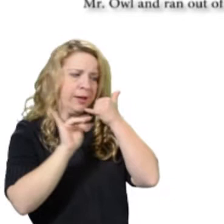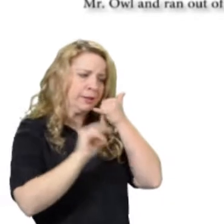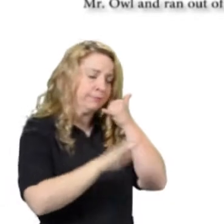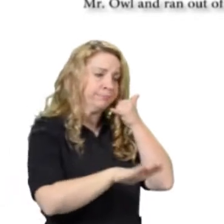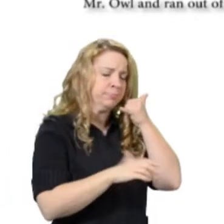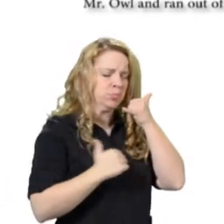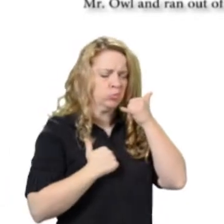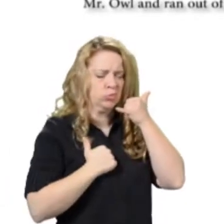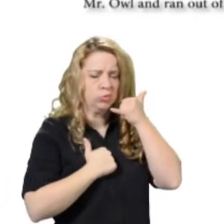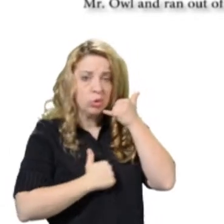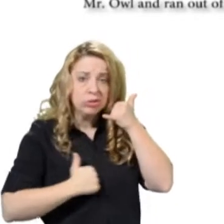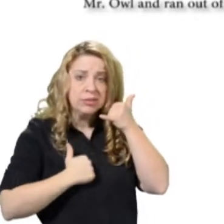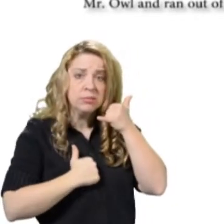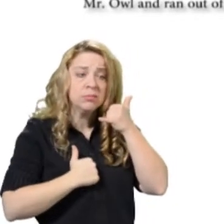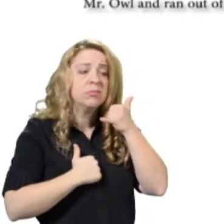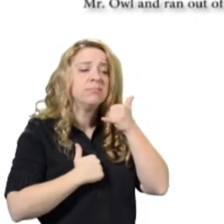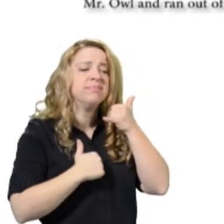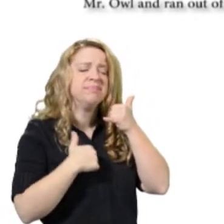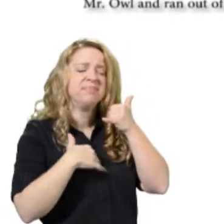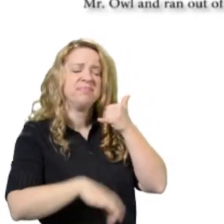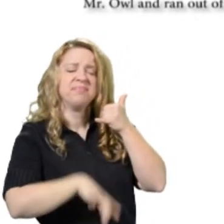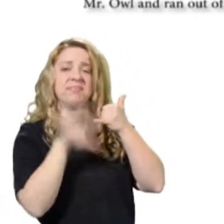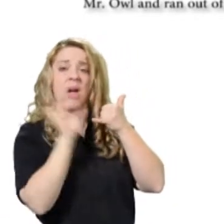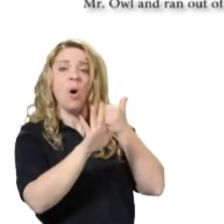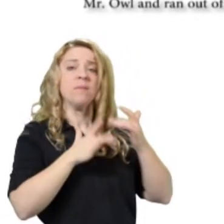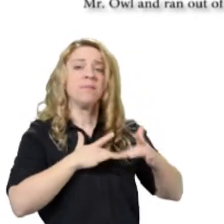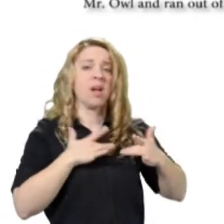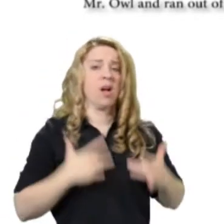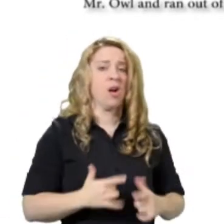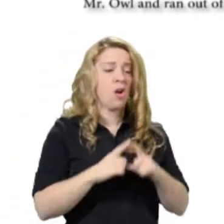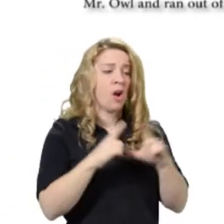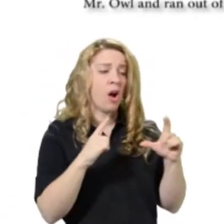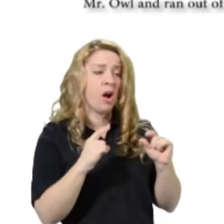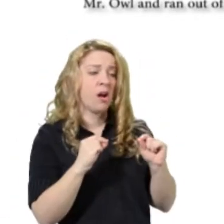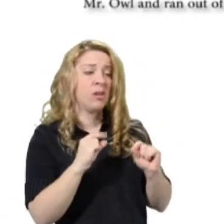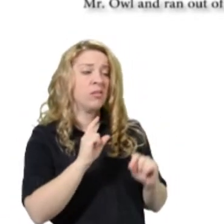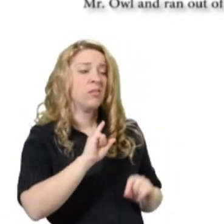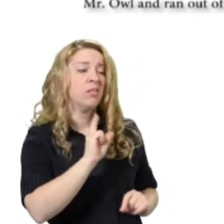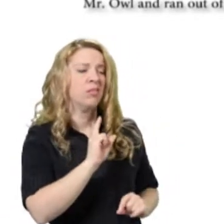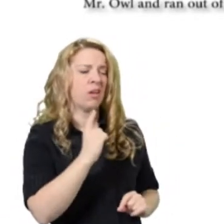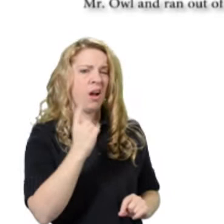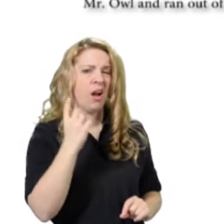away tears. He gave the phone to Mr. Owl and ran out of the room.